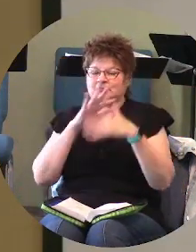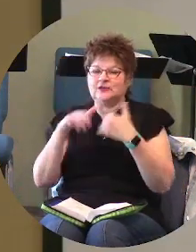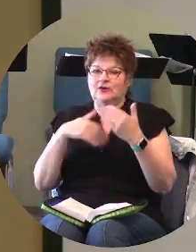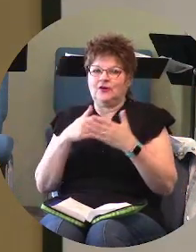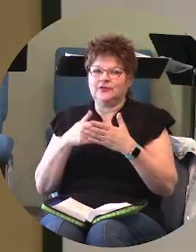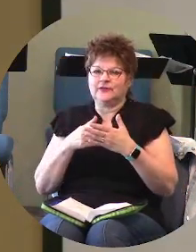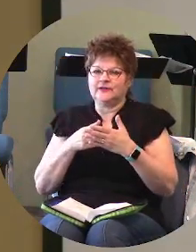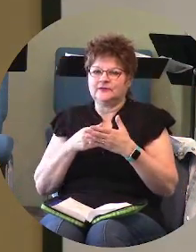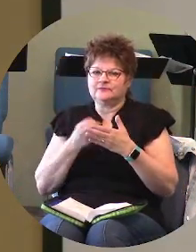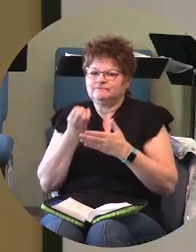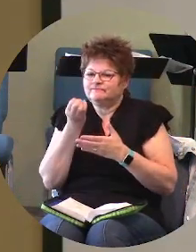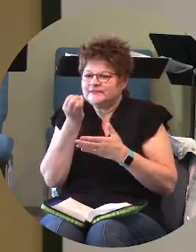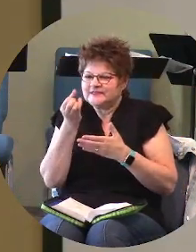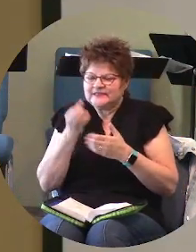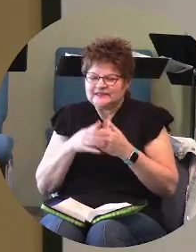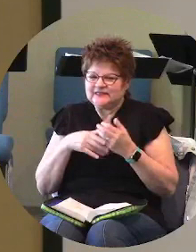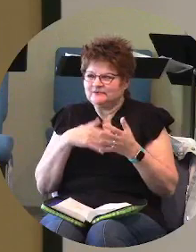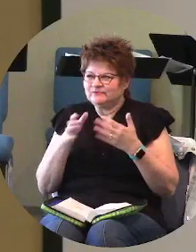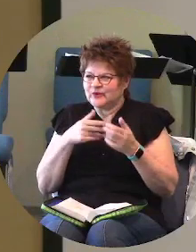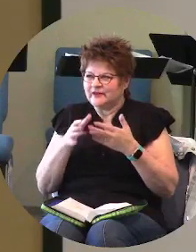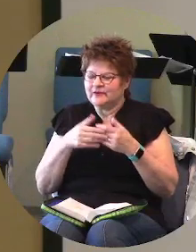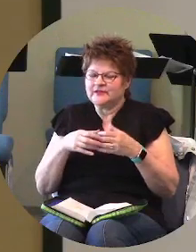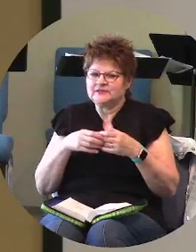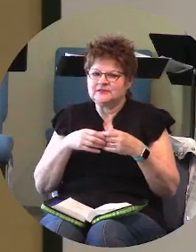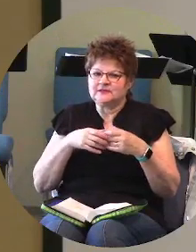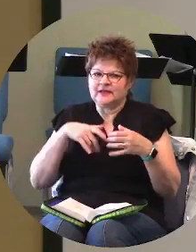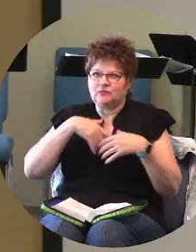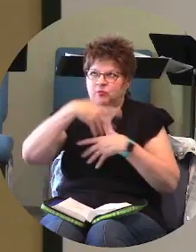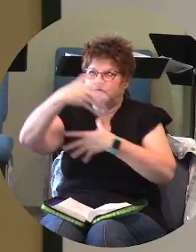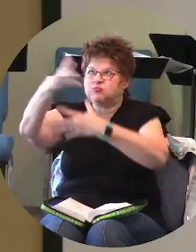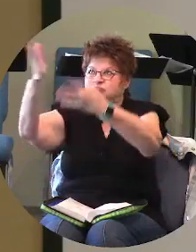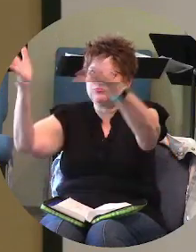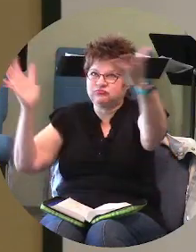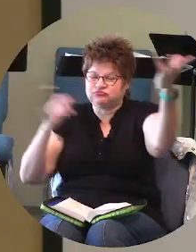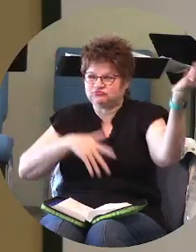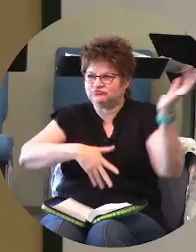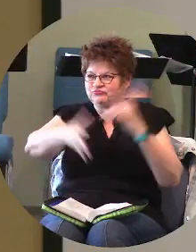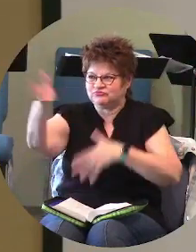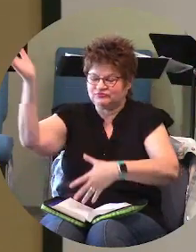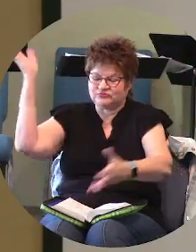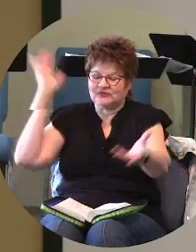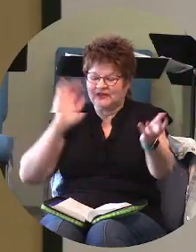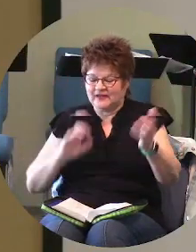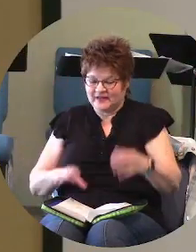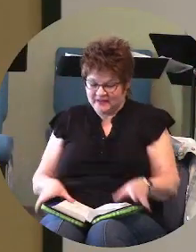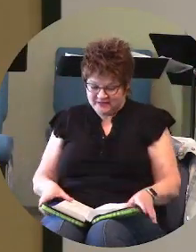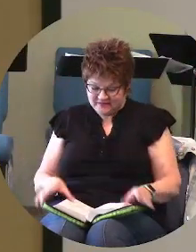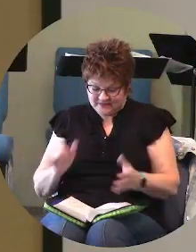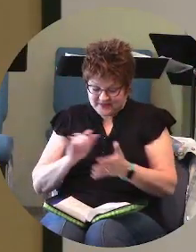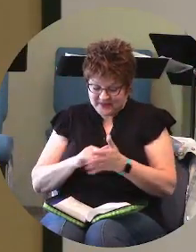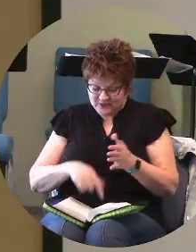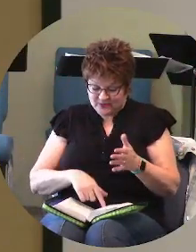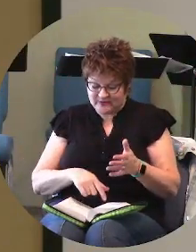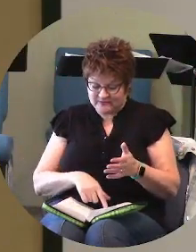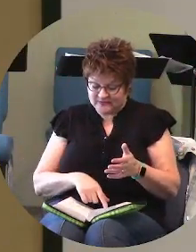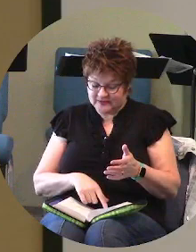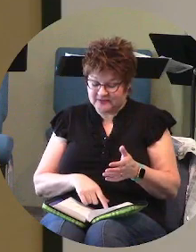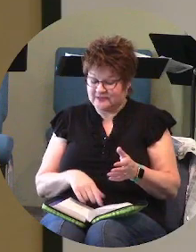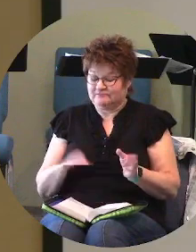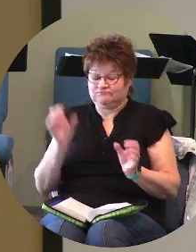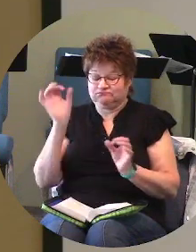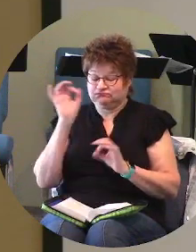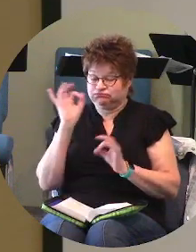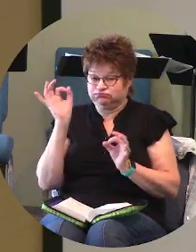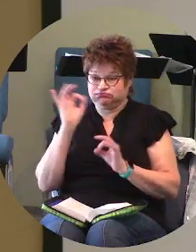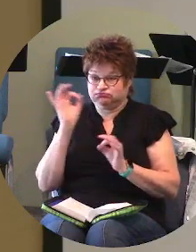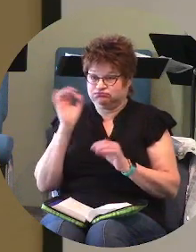cottonwood and all that that just blows across that's kind of the picture that the psalmist is painting here is that i mean he's just got no clue you